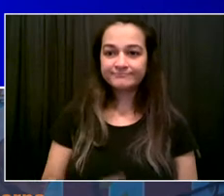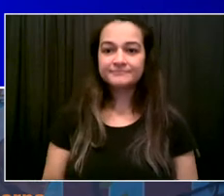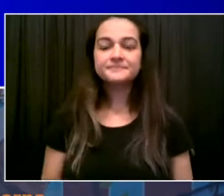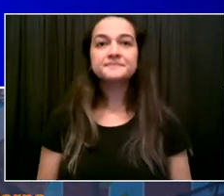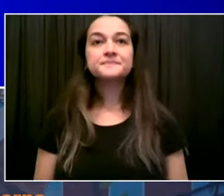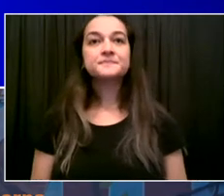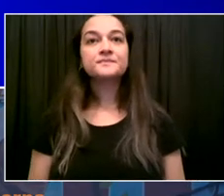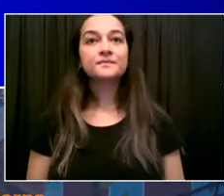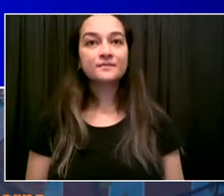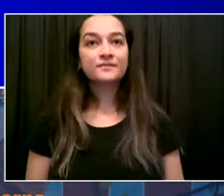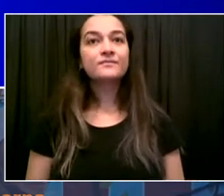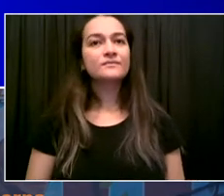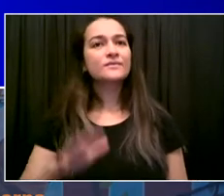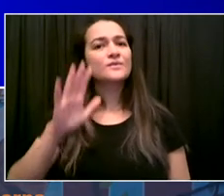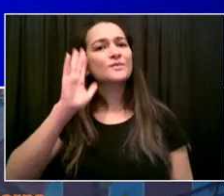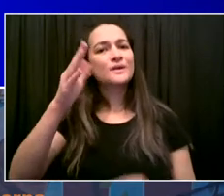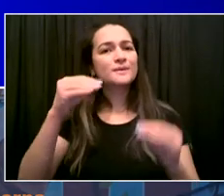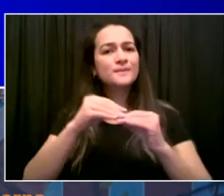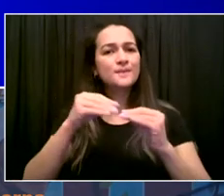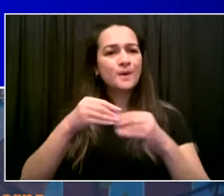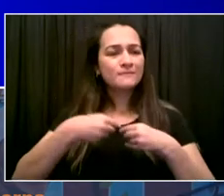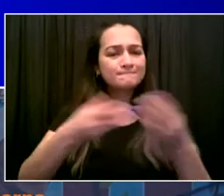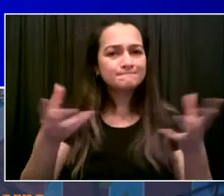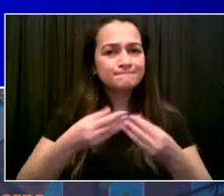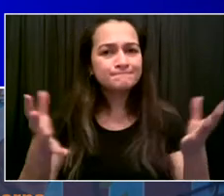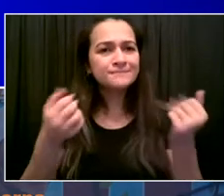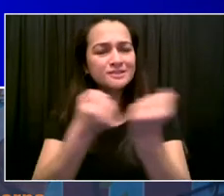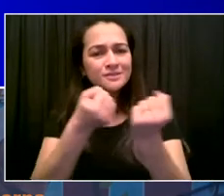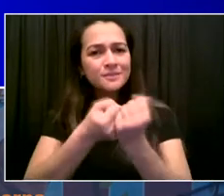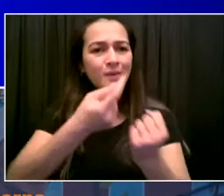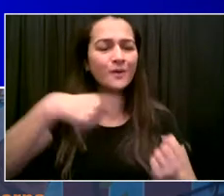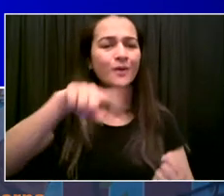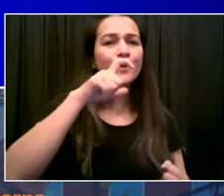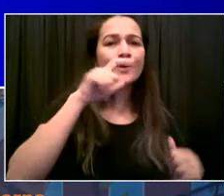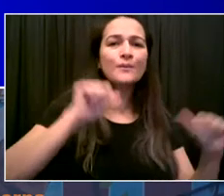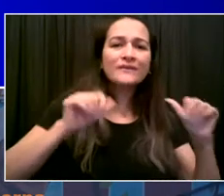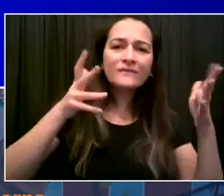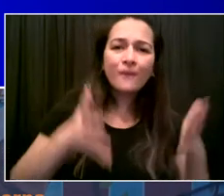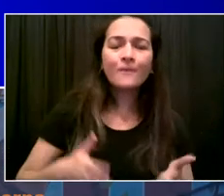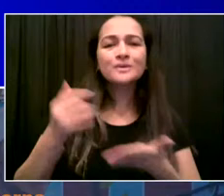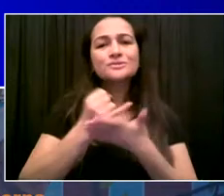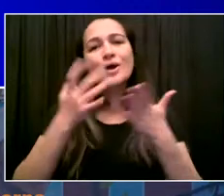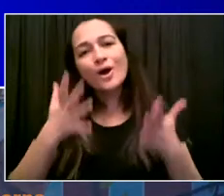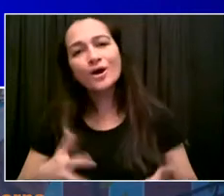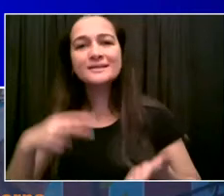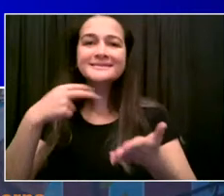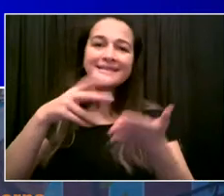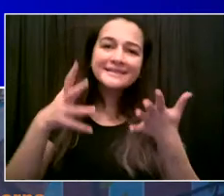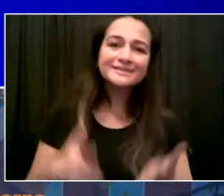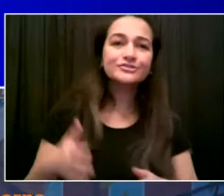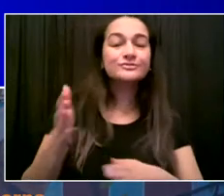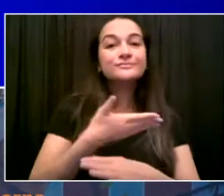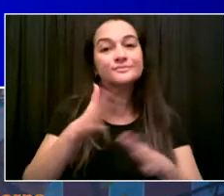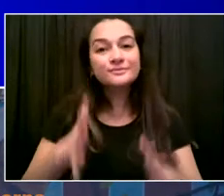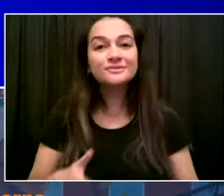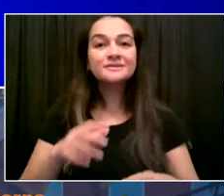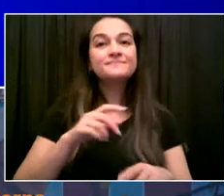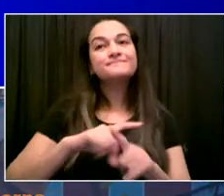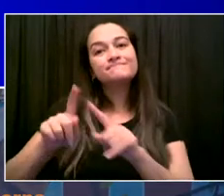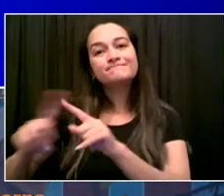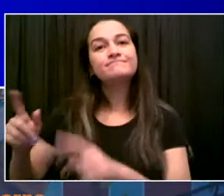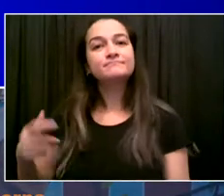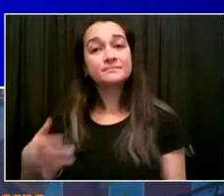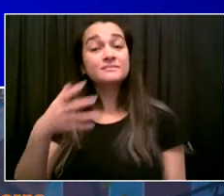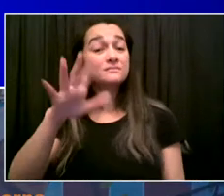have thousands of more artists we're going to be reaching, and I want to urge all artists who want to be a part of this amazing effort, go to nyc